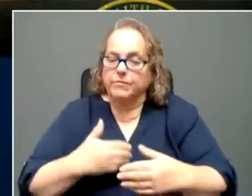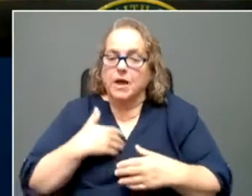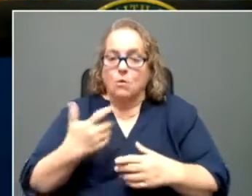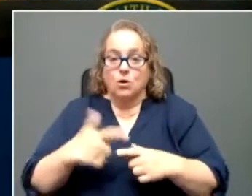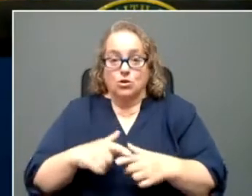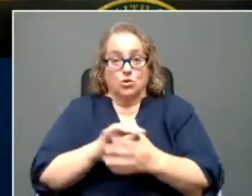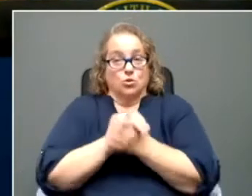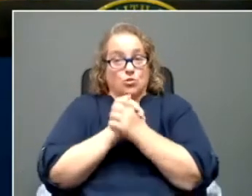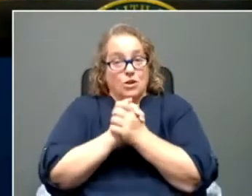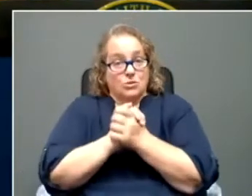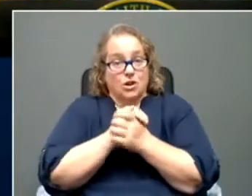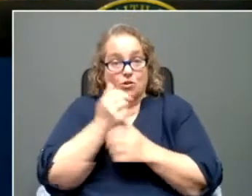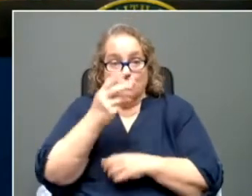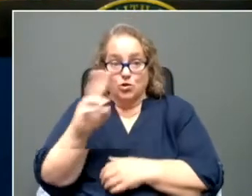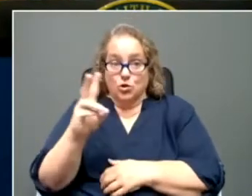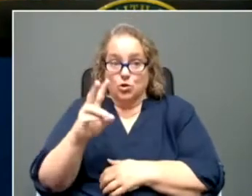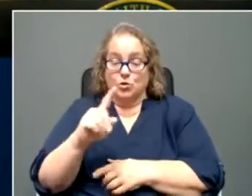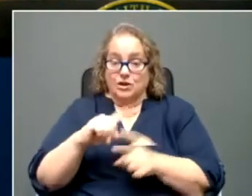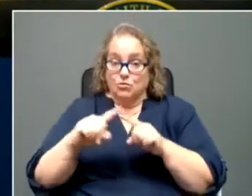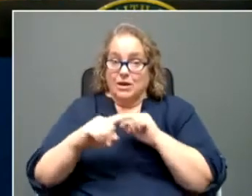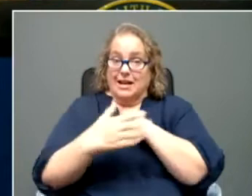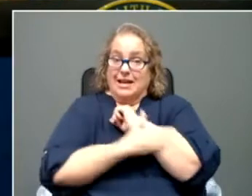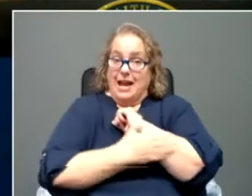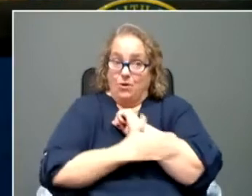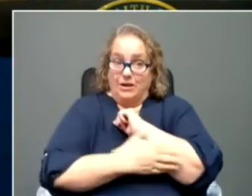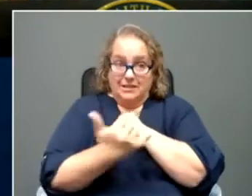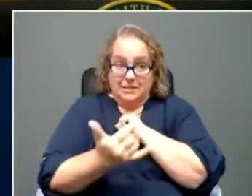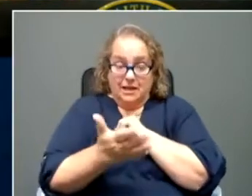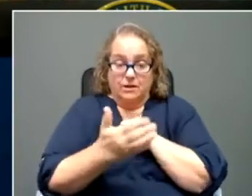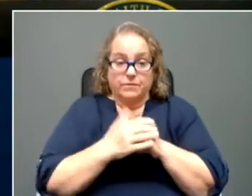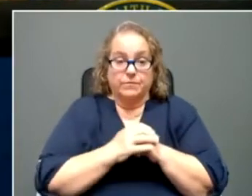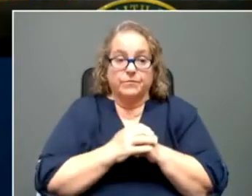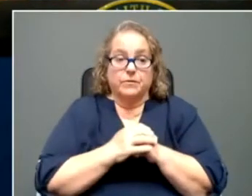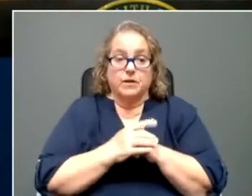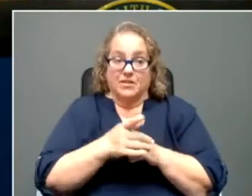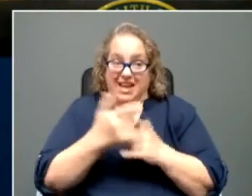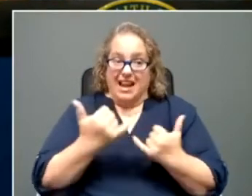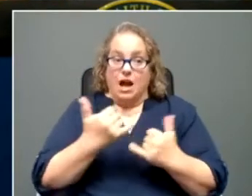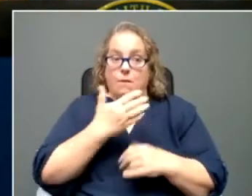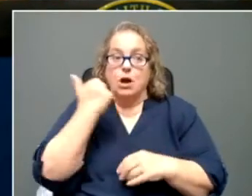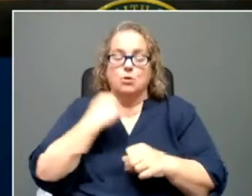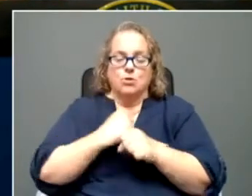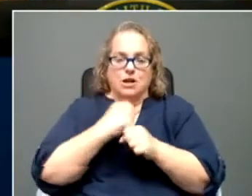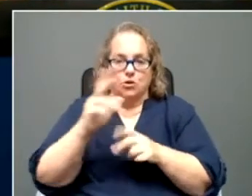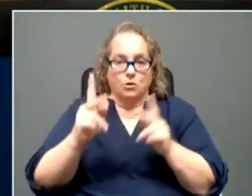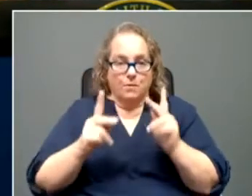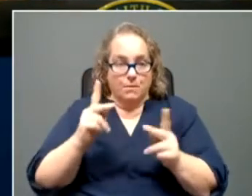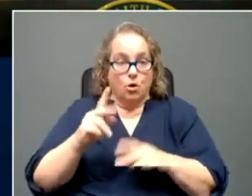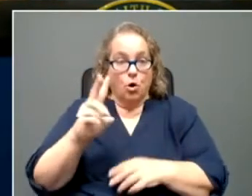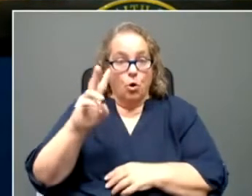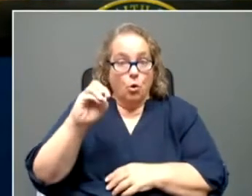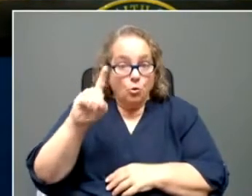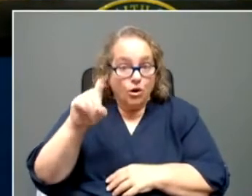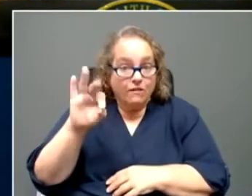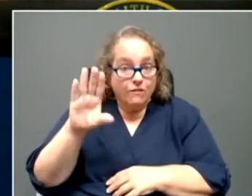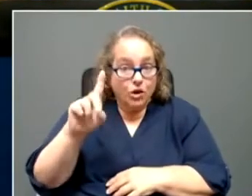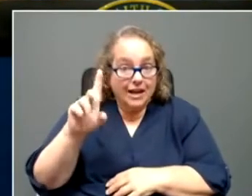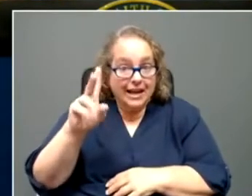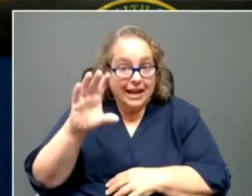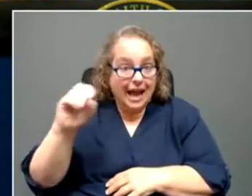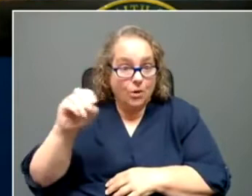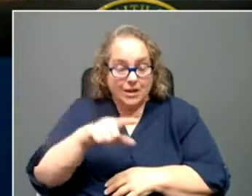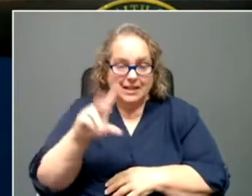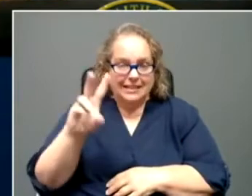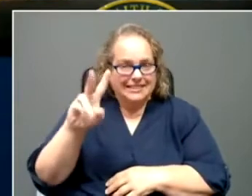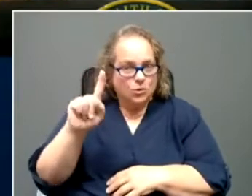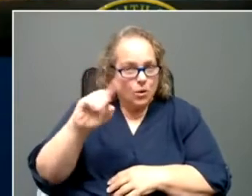couple counties that are just getting after it. And because of that, they are better protecting their people. Whitford County now 61% of their population